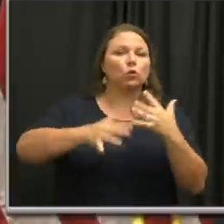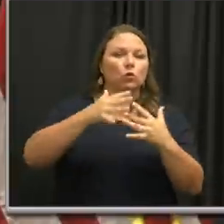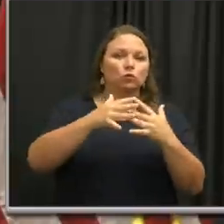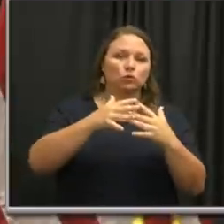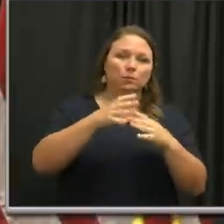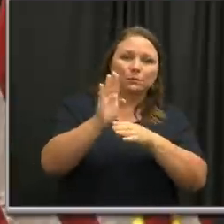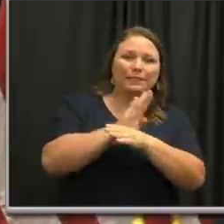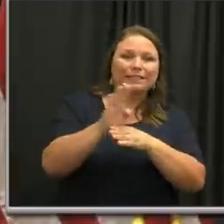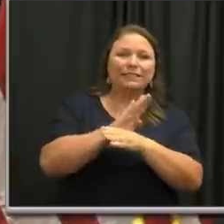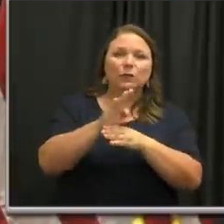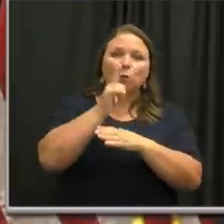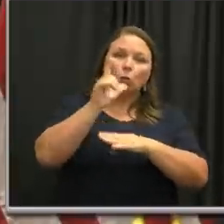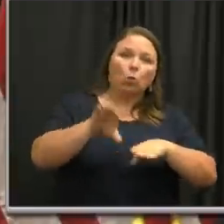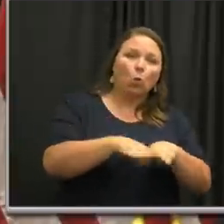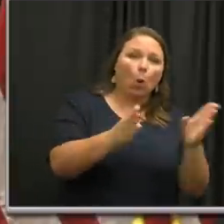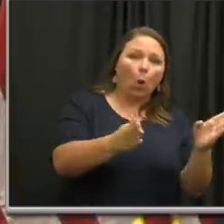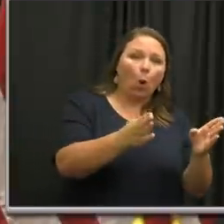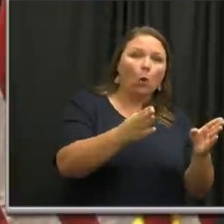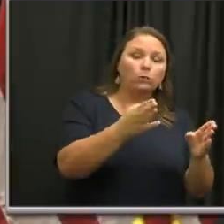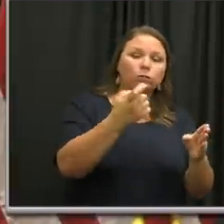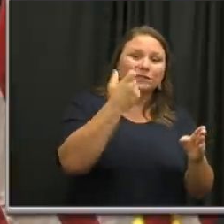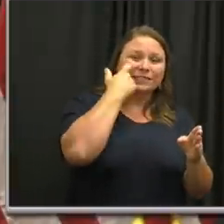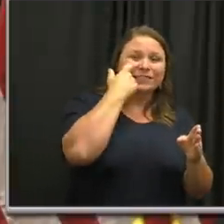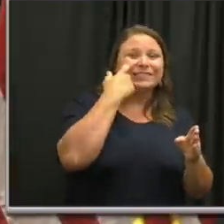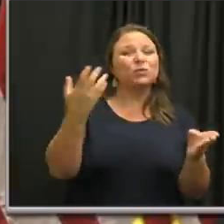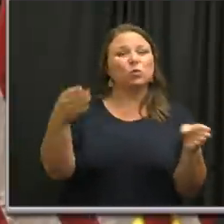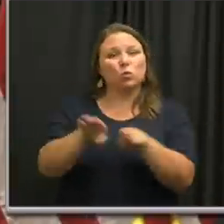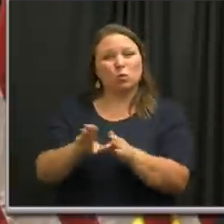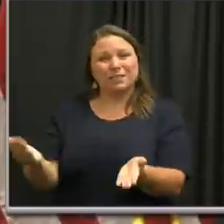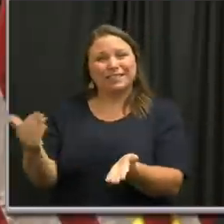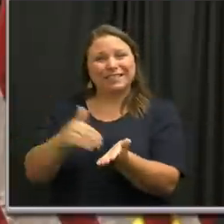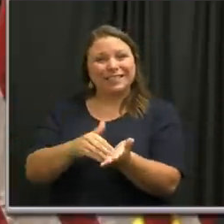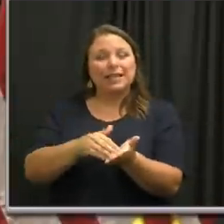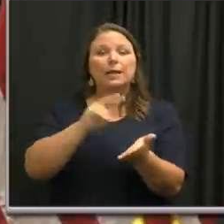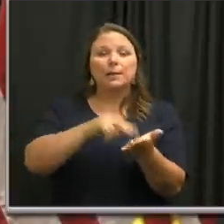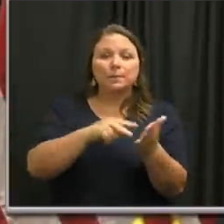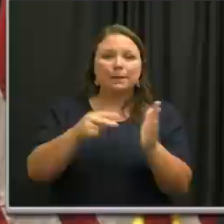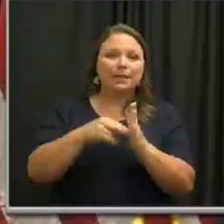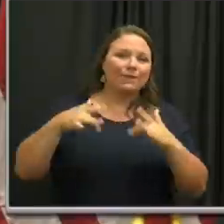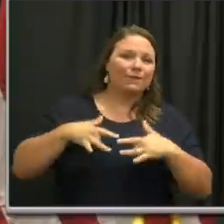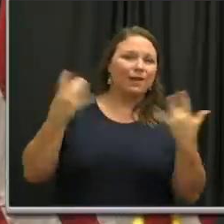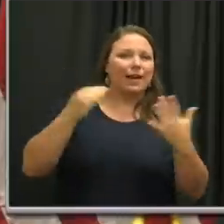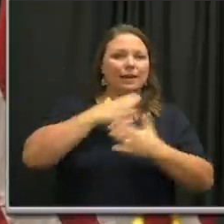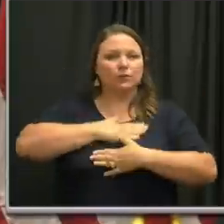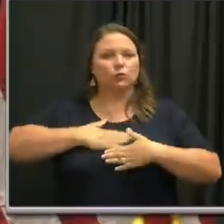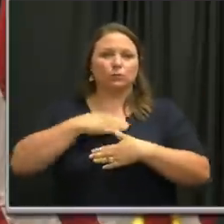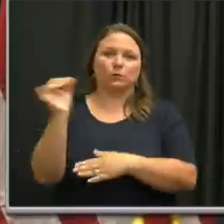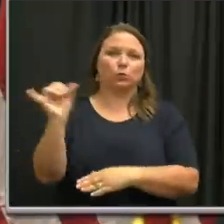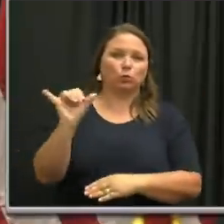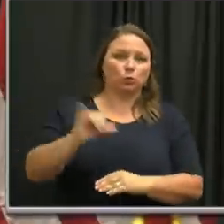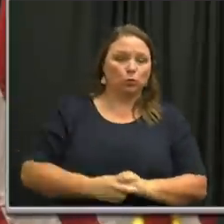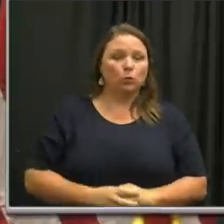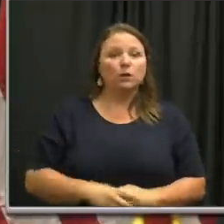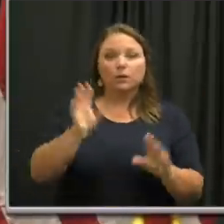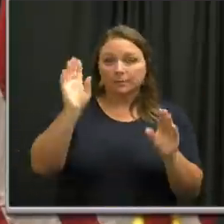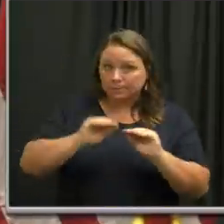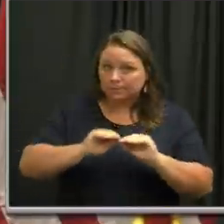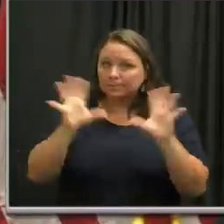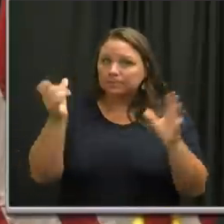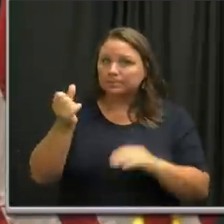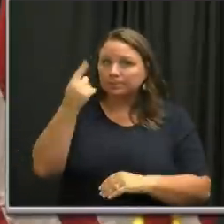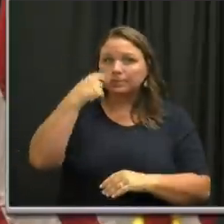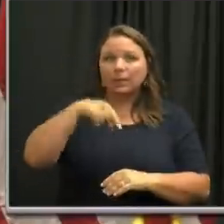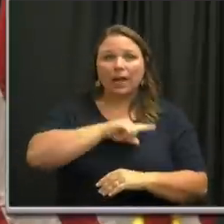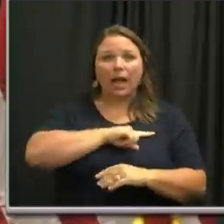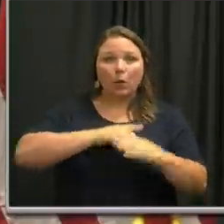opened in Phase 3 will be temporarily closed, including event venues and entertainment venues. To be clear, our limit